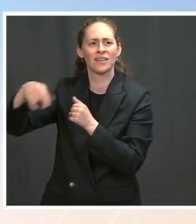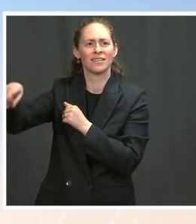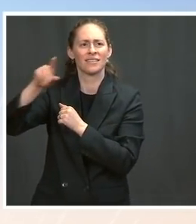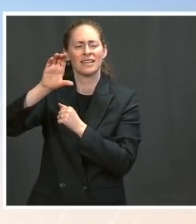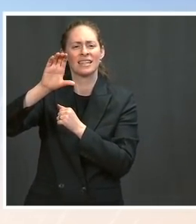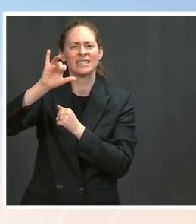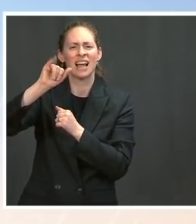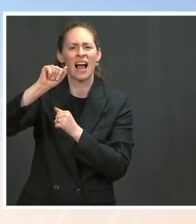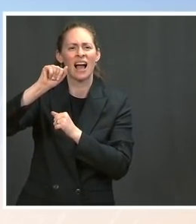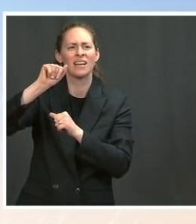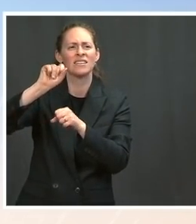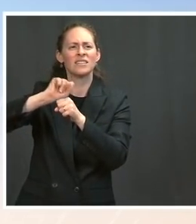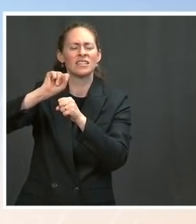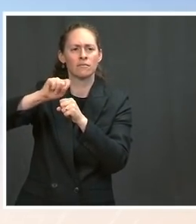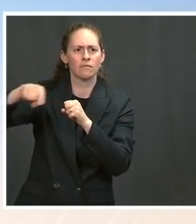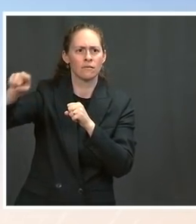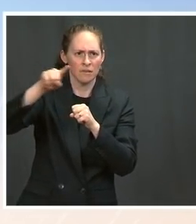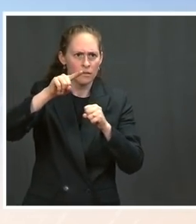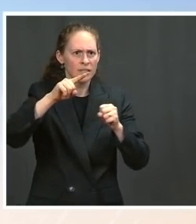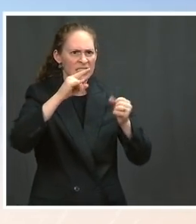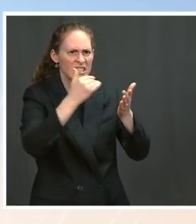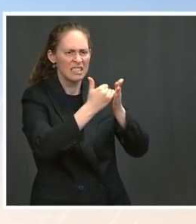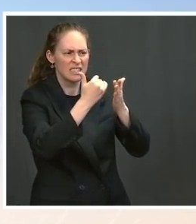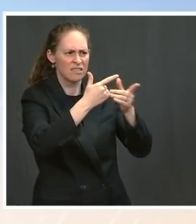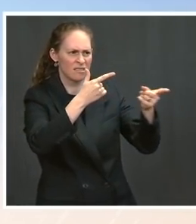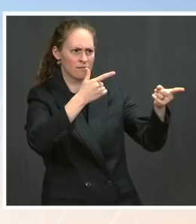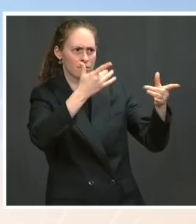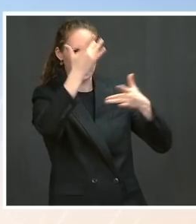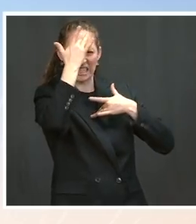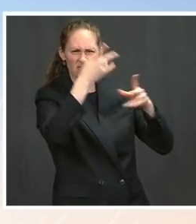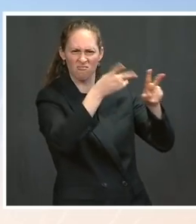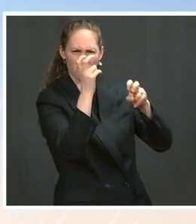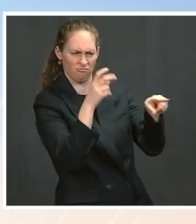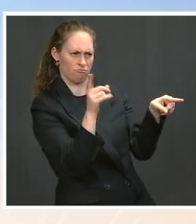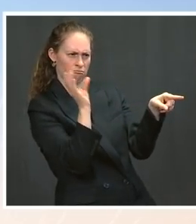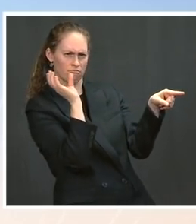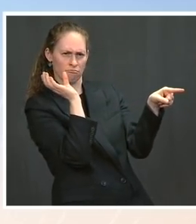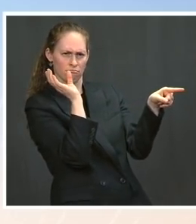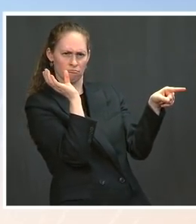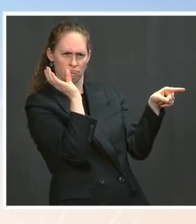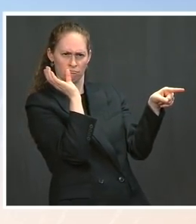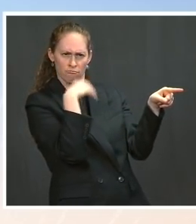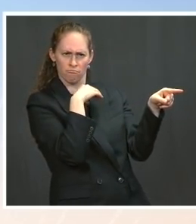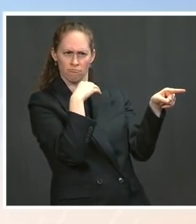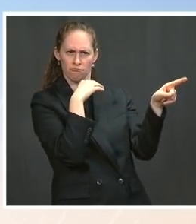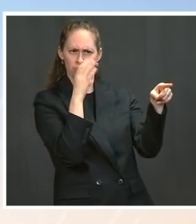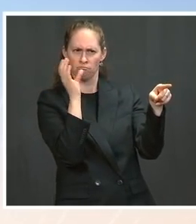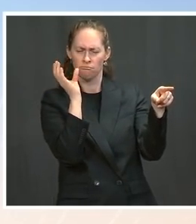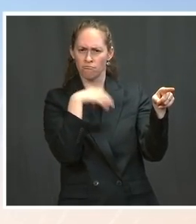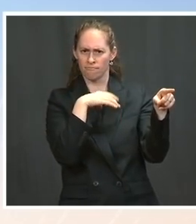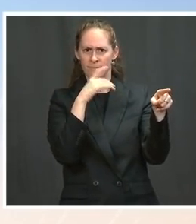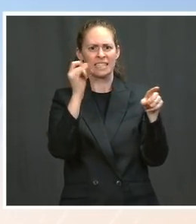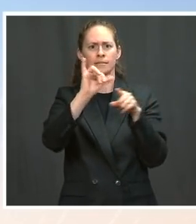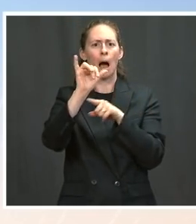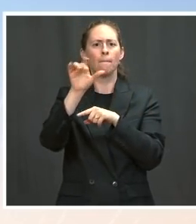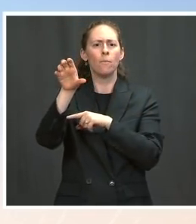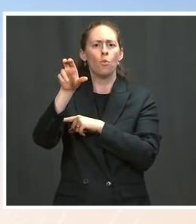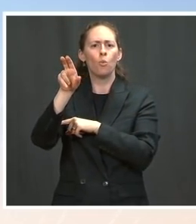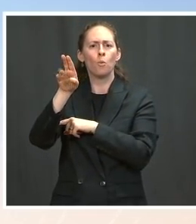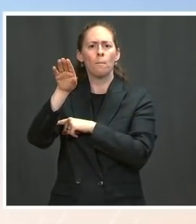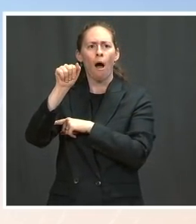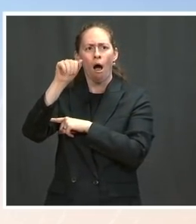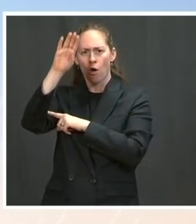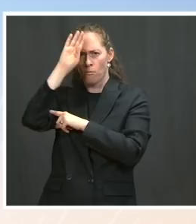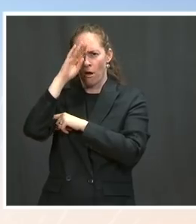officials in the Washington area. So, a couple of questions on this. How concerned are you about these